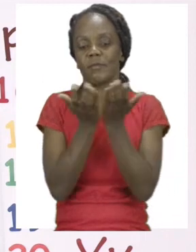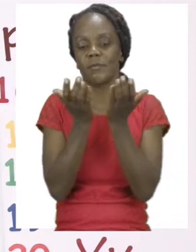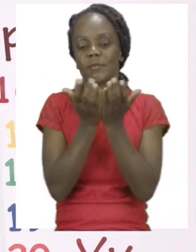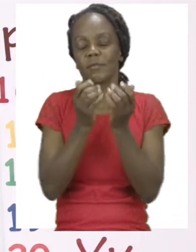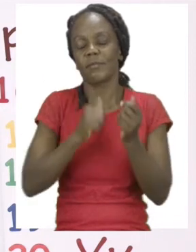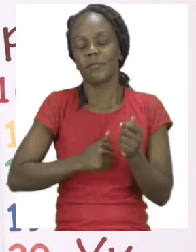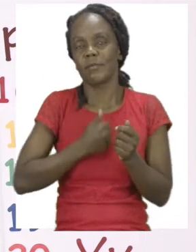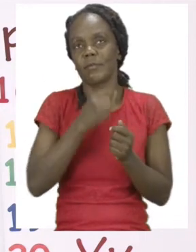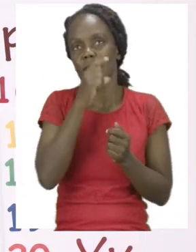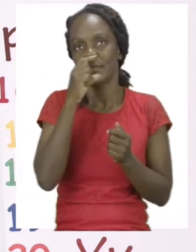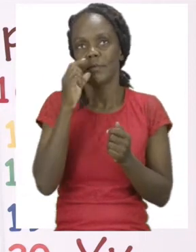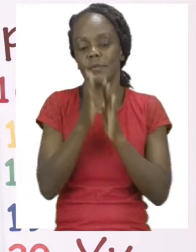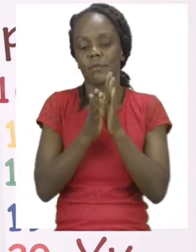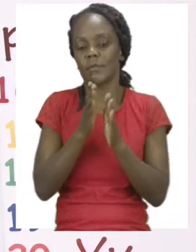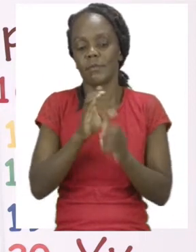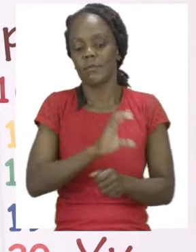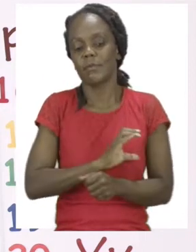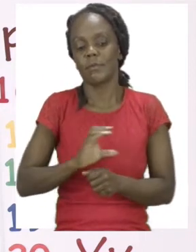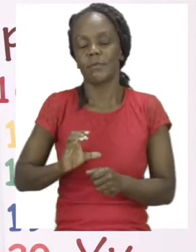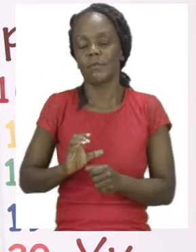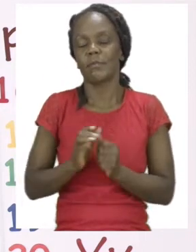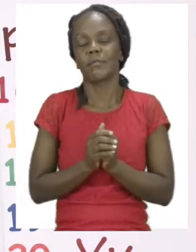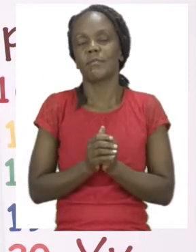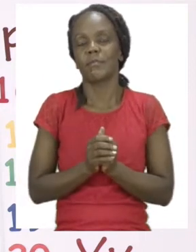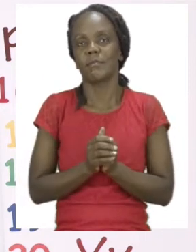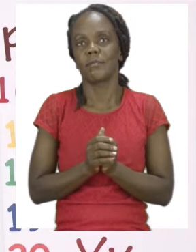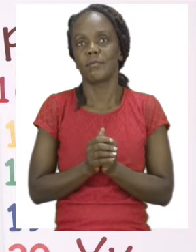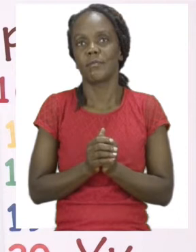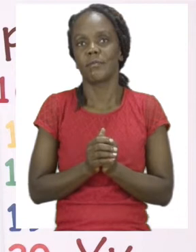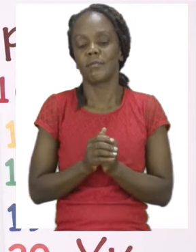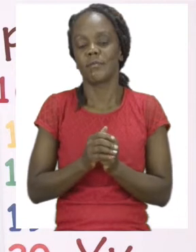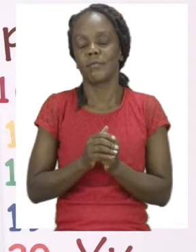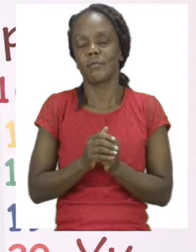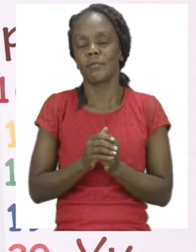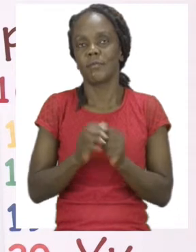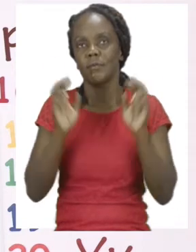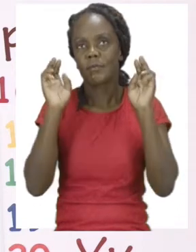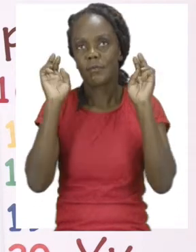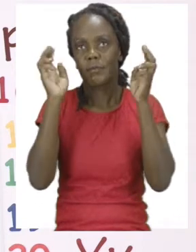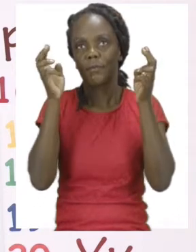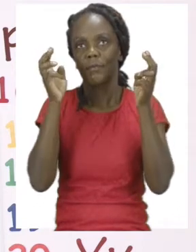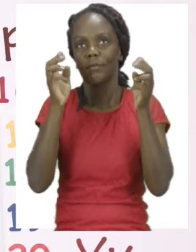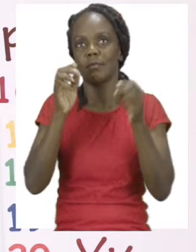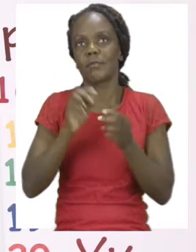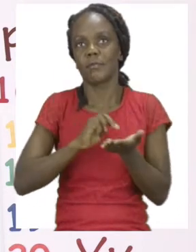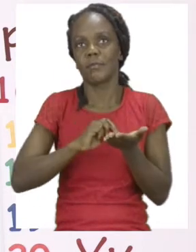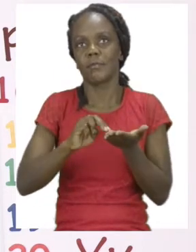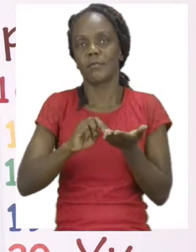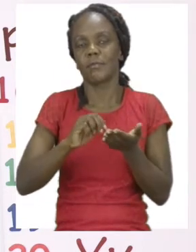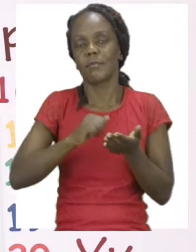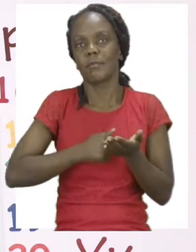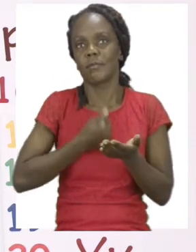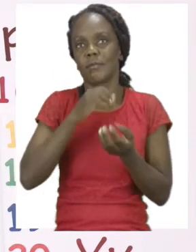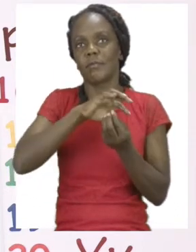Teacher Mutsa and thank you so much for joining me today. Our theme this week is My